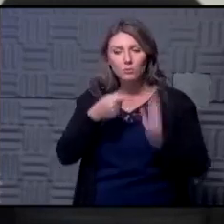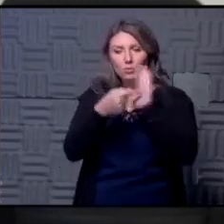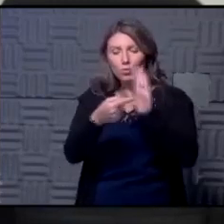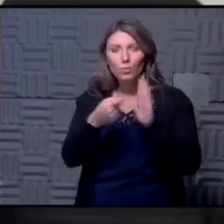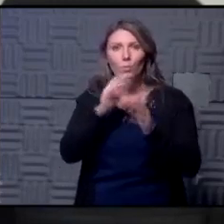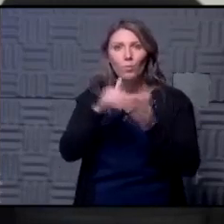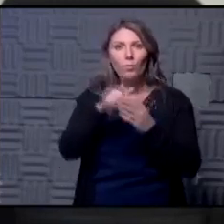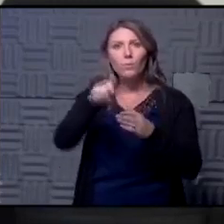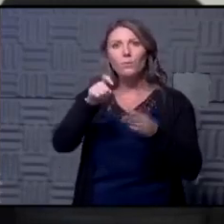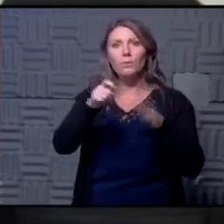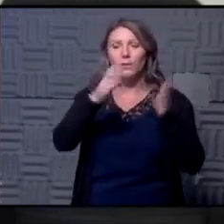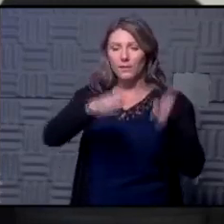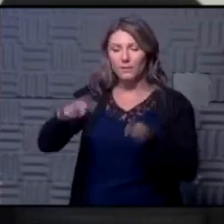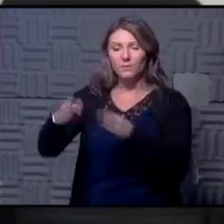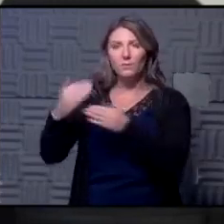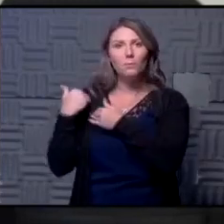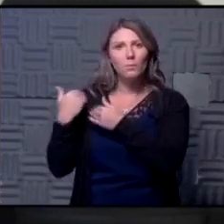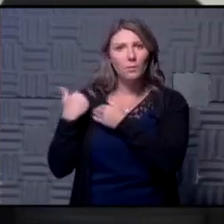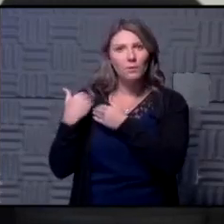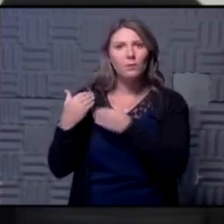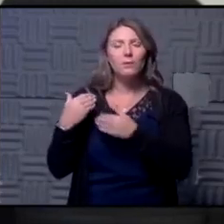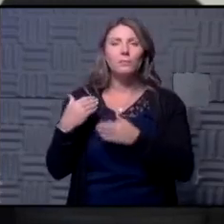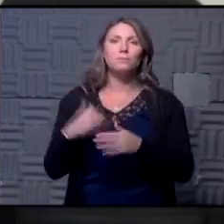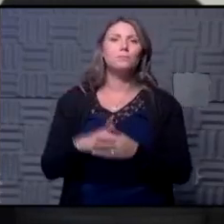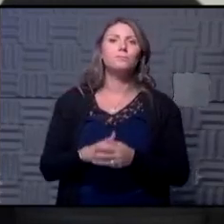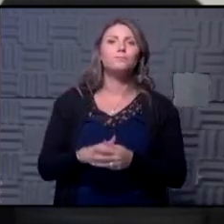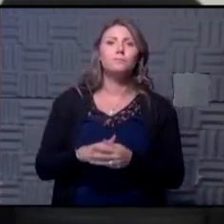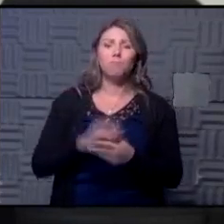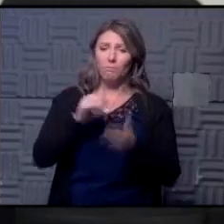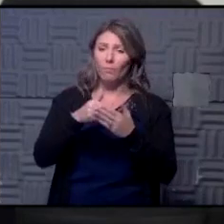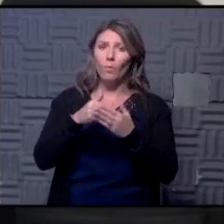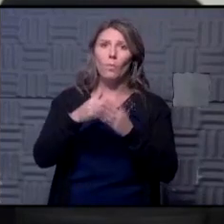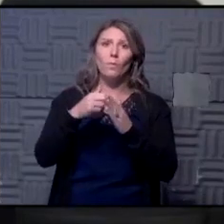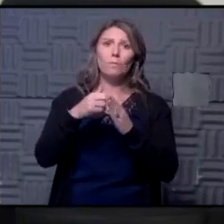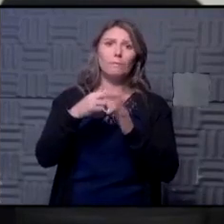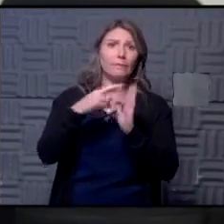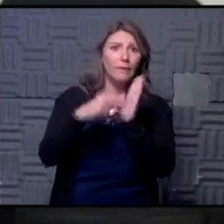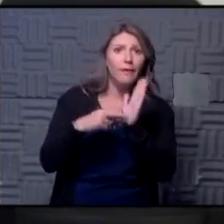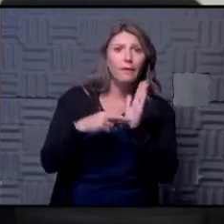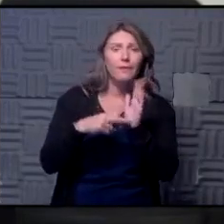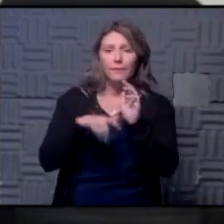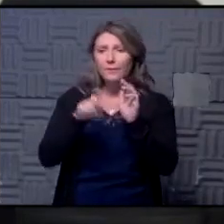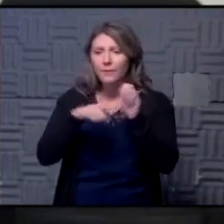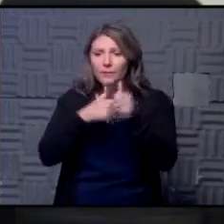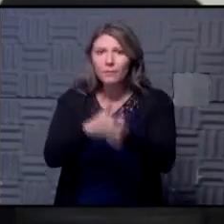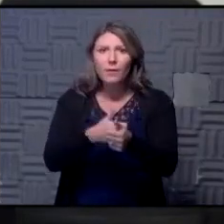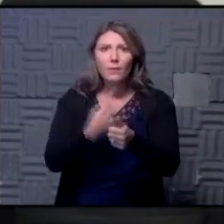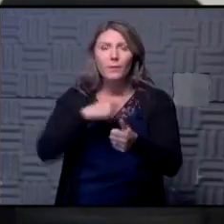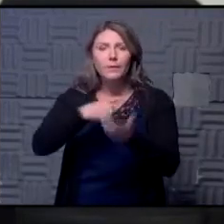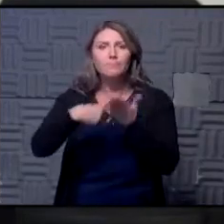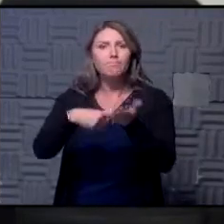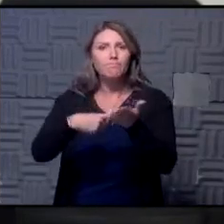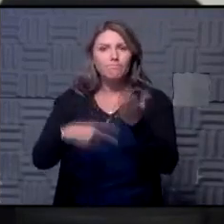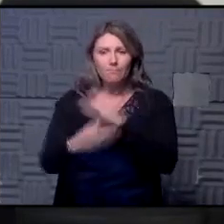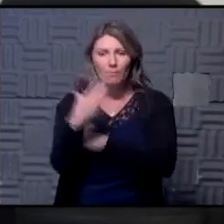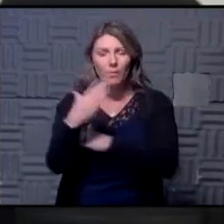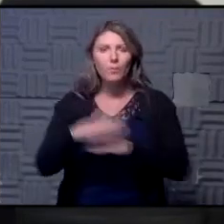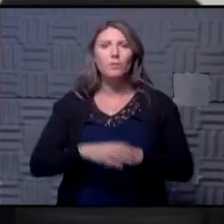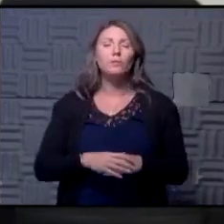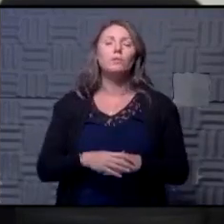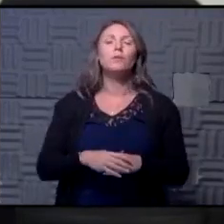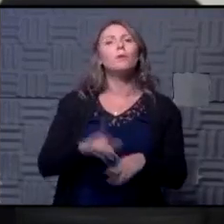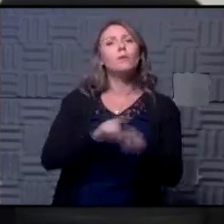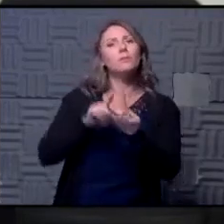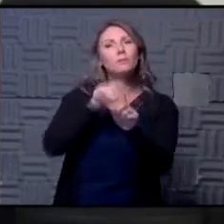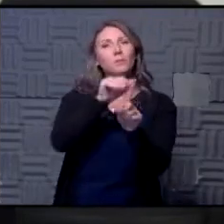responsibility with following the guidelines the that we've talked about this morning and it's just a reminder